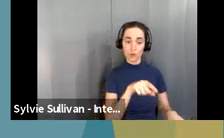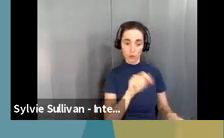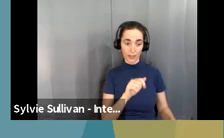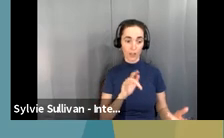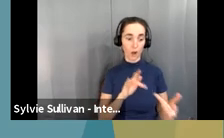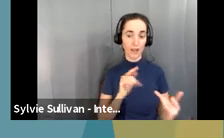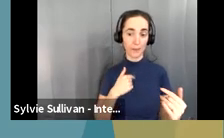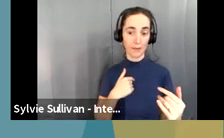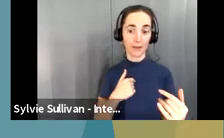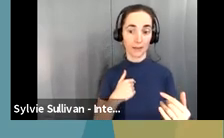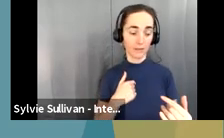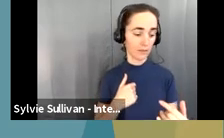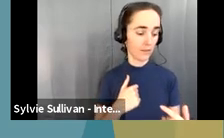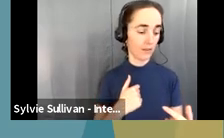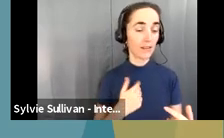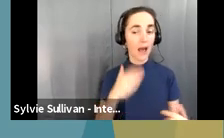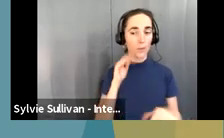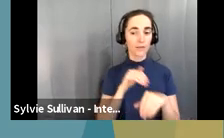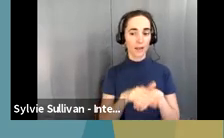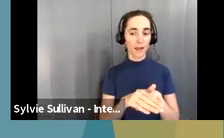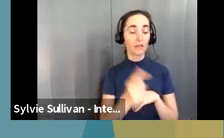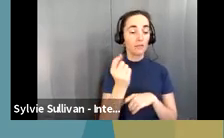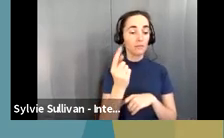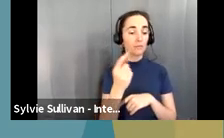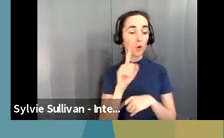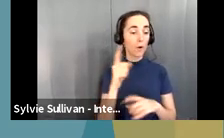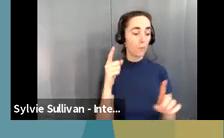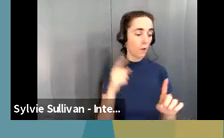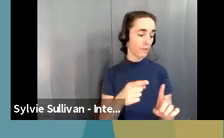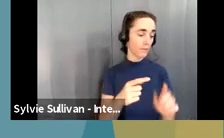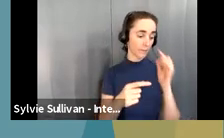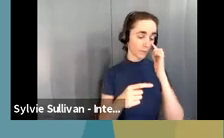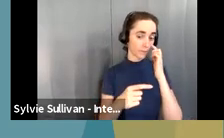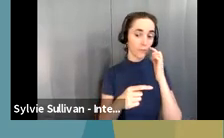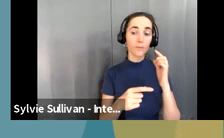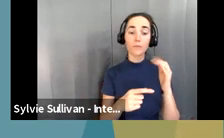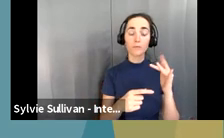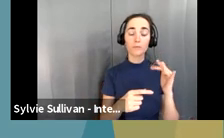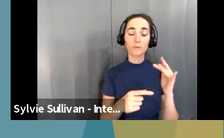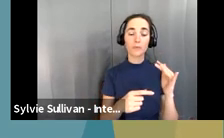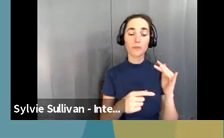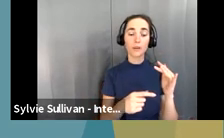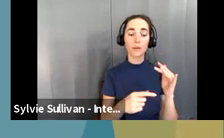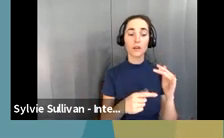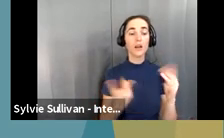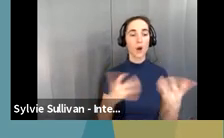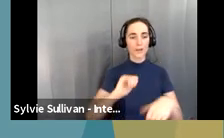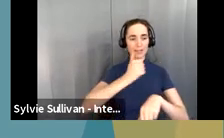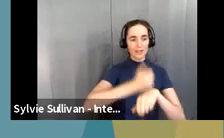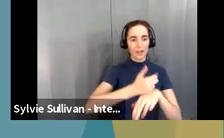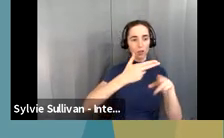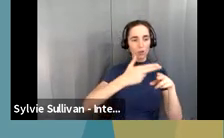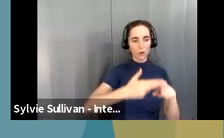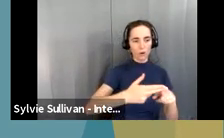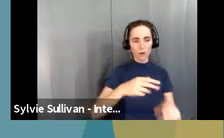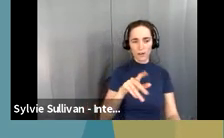or to whomever and I can get it to you. But wanted to highlight that we, um, actually stood up the keep calm line at the